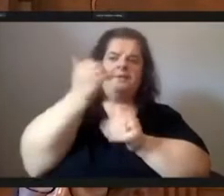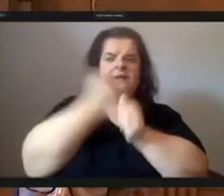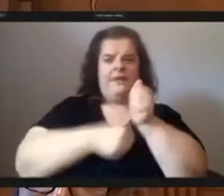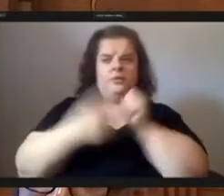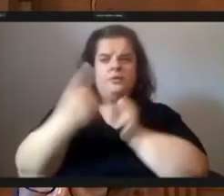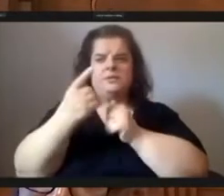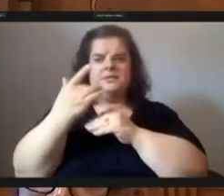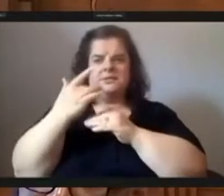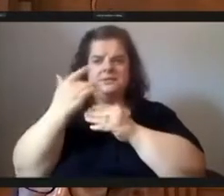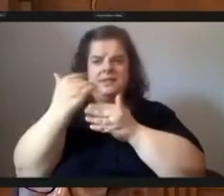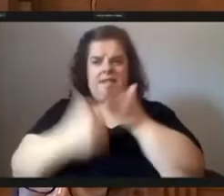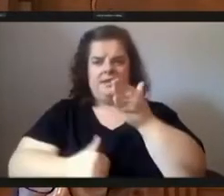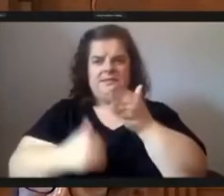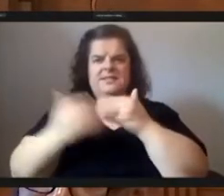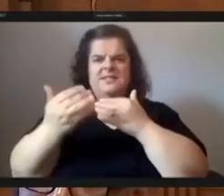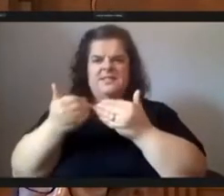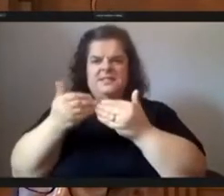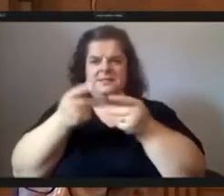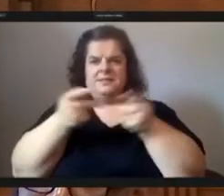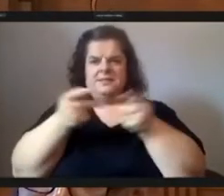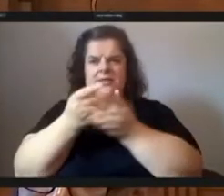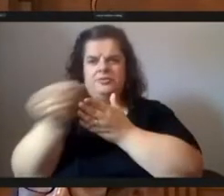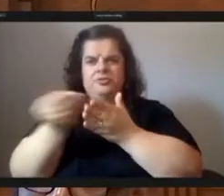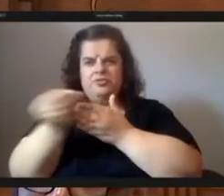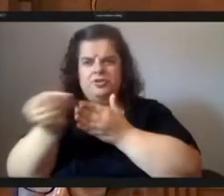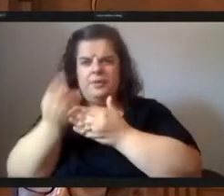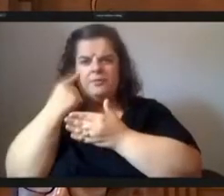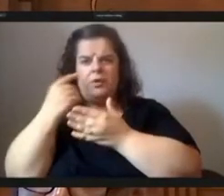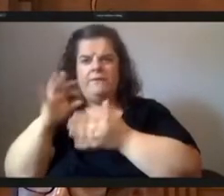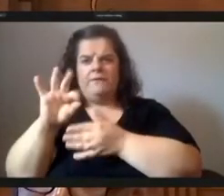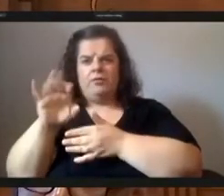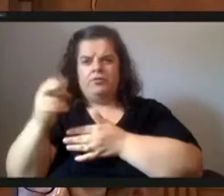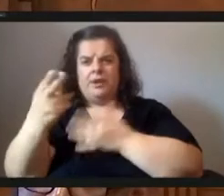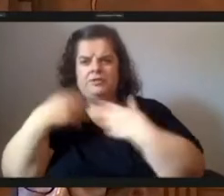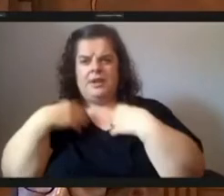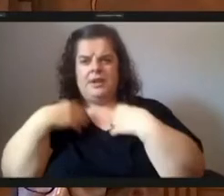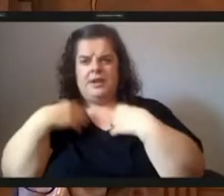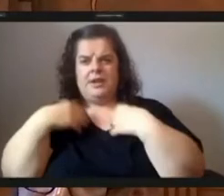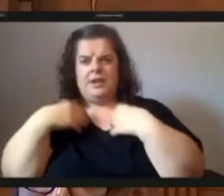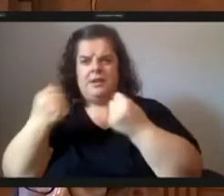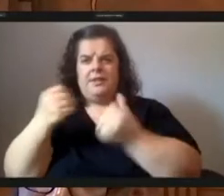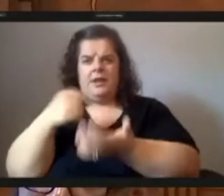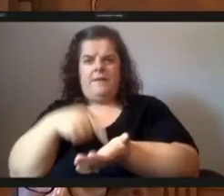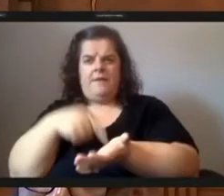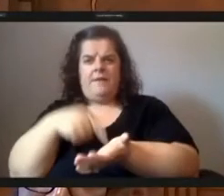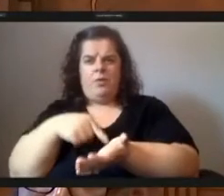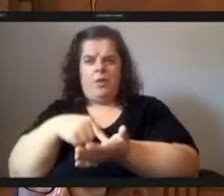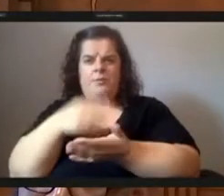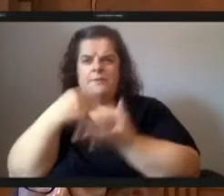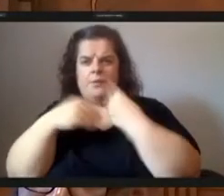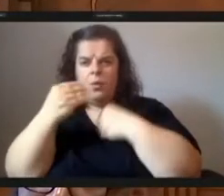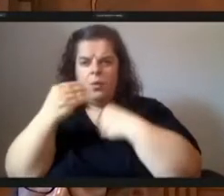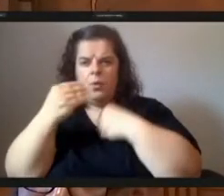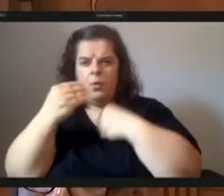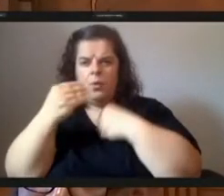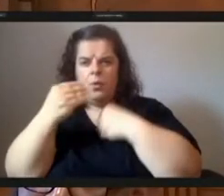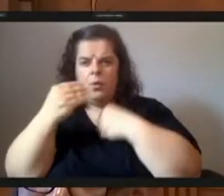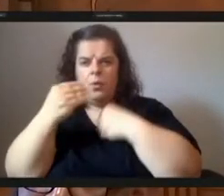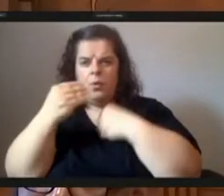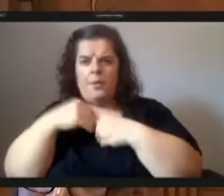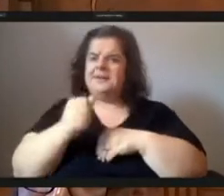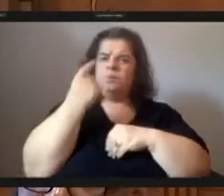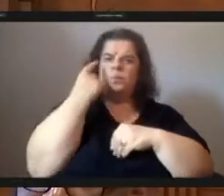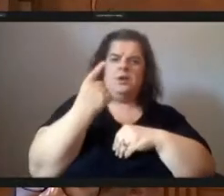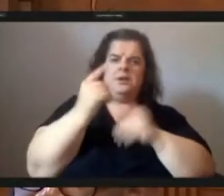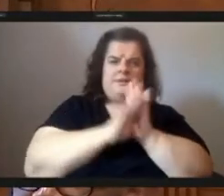convenient place to shop for fresh healthy affordable food yet not one developer working in the area has proposed